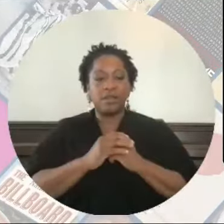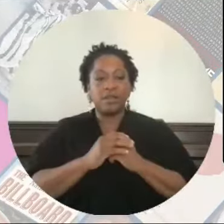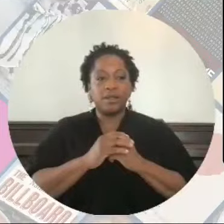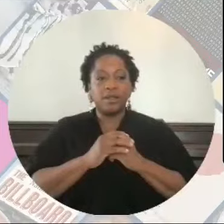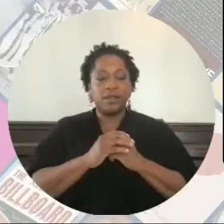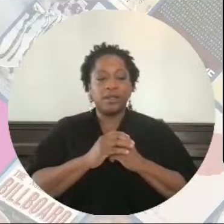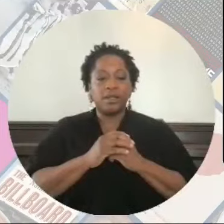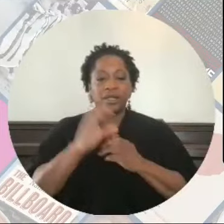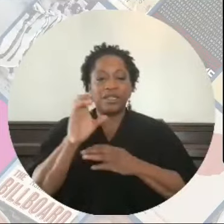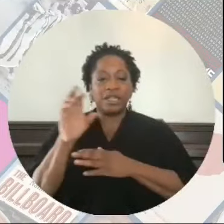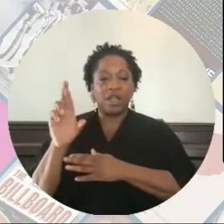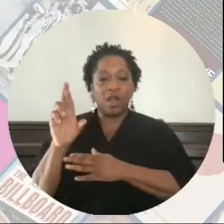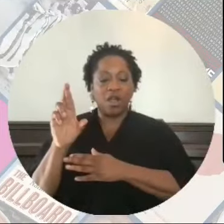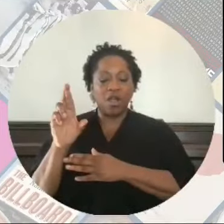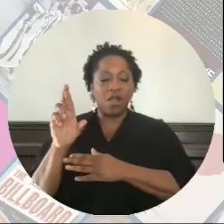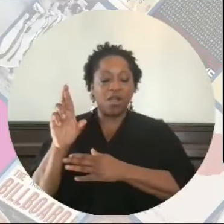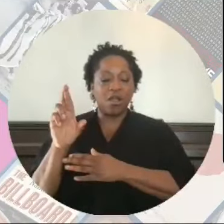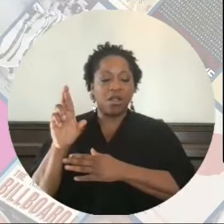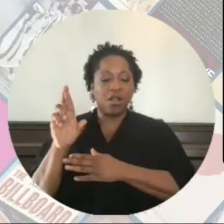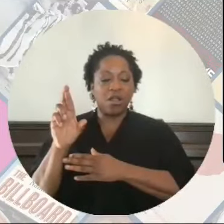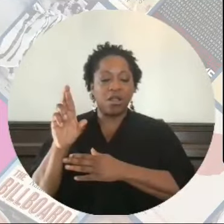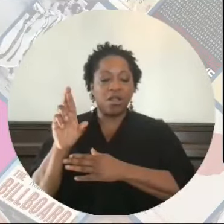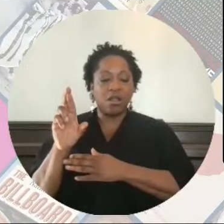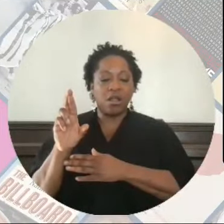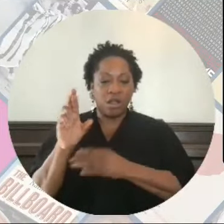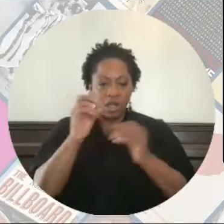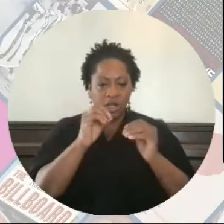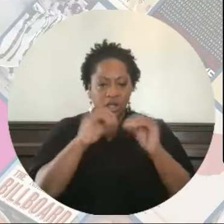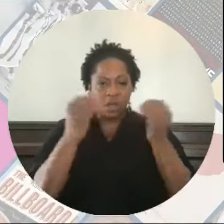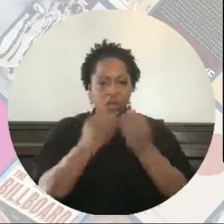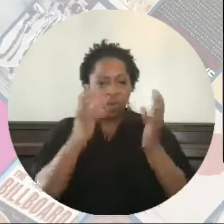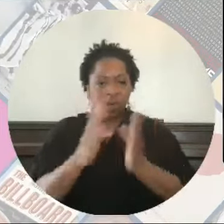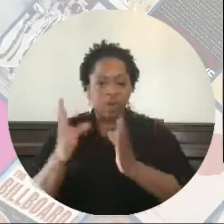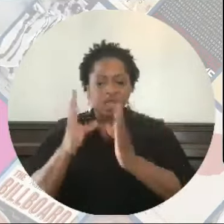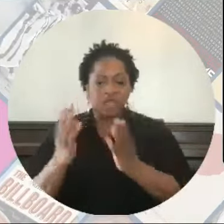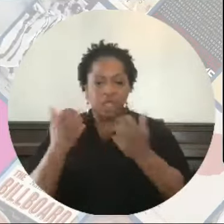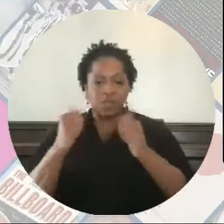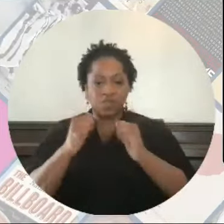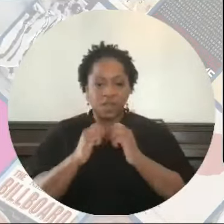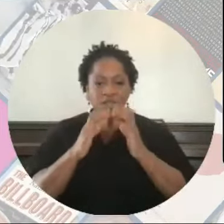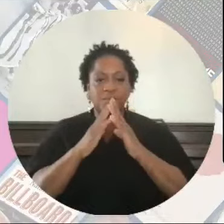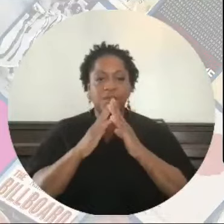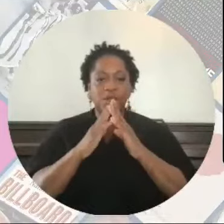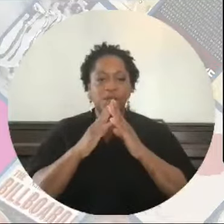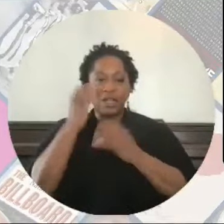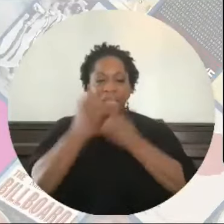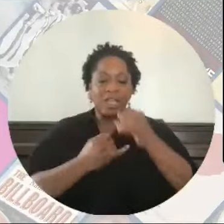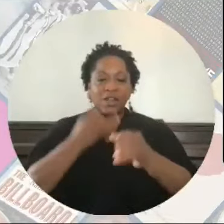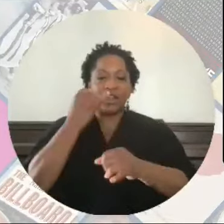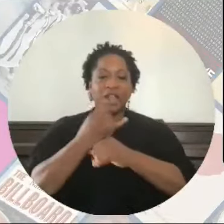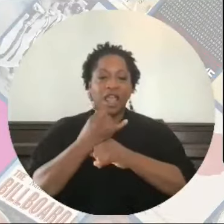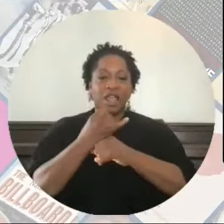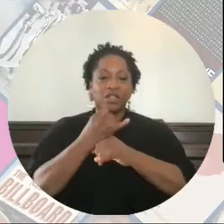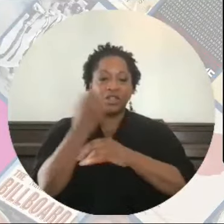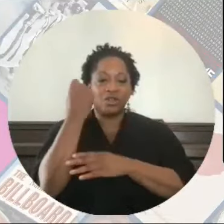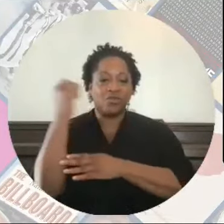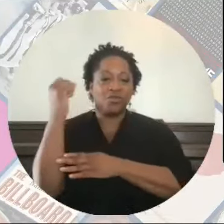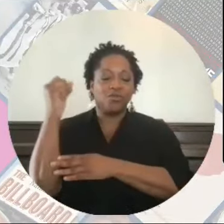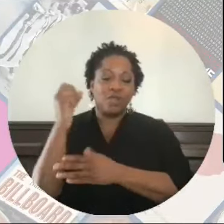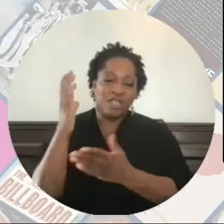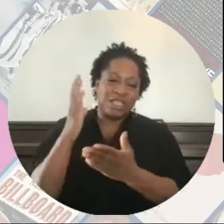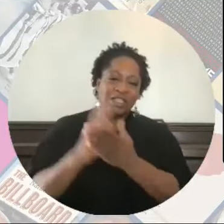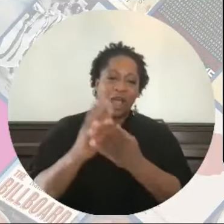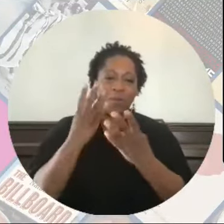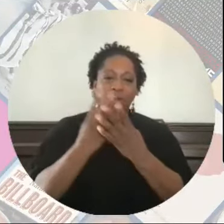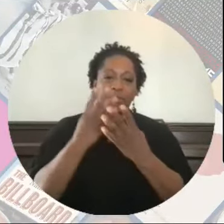Critical Resistance is an organization that seeks to build an international movement to end the prison industrial complex.